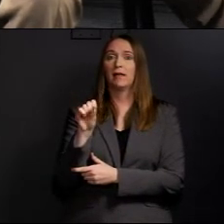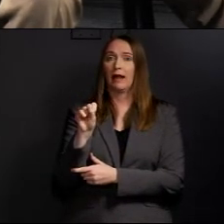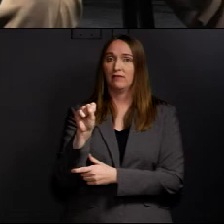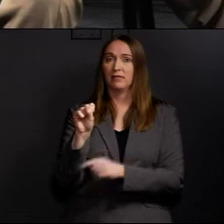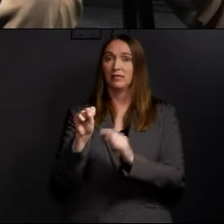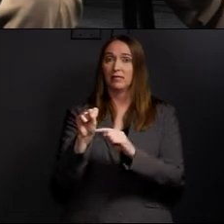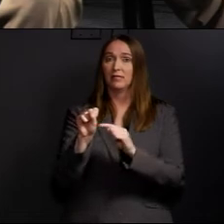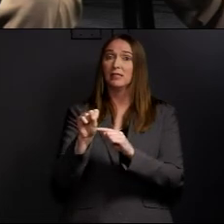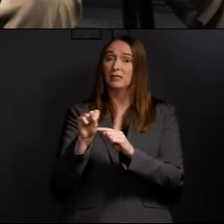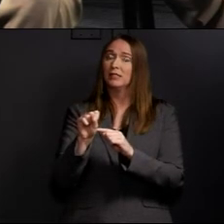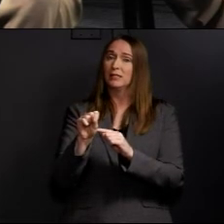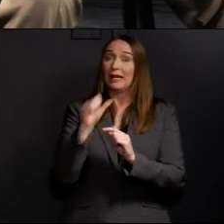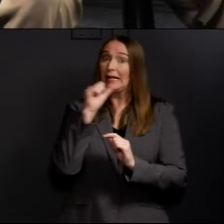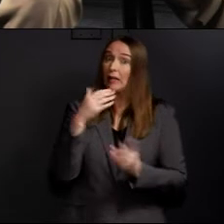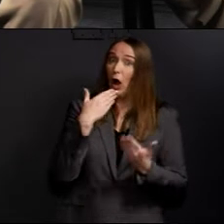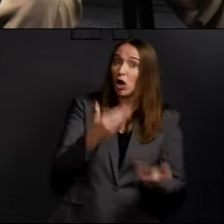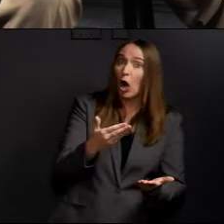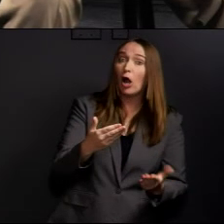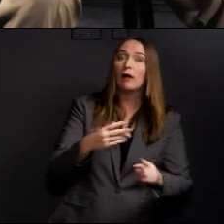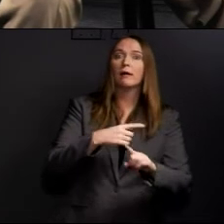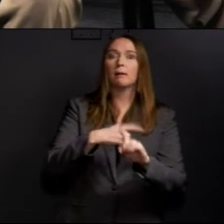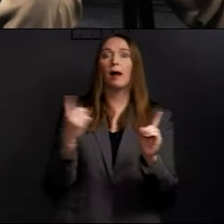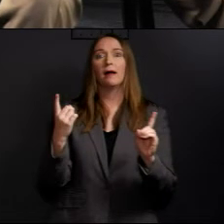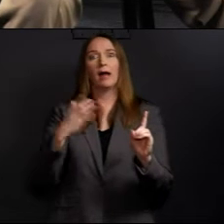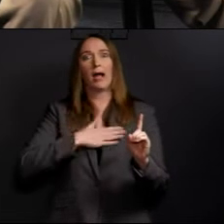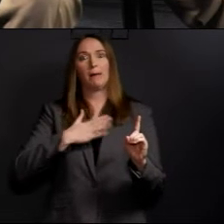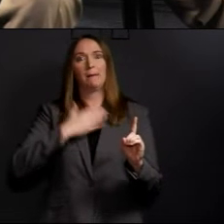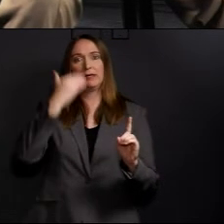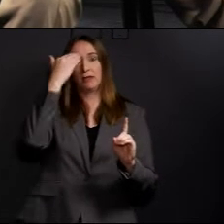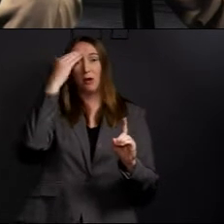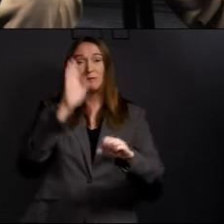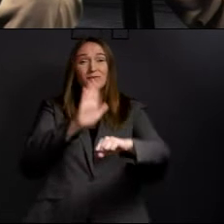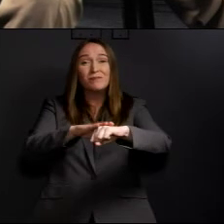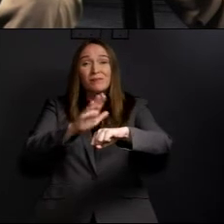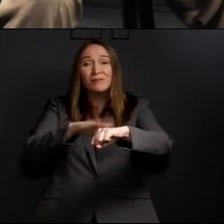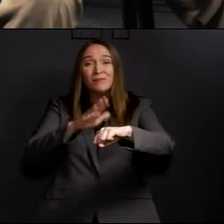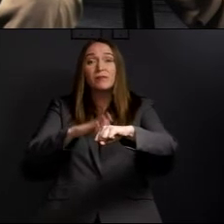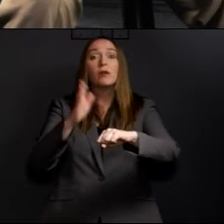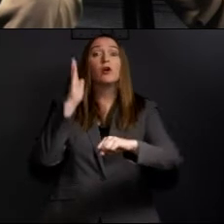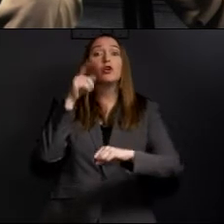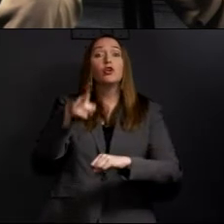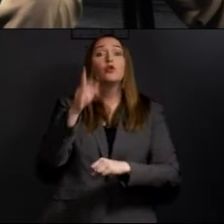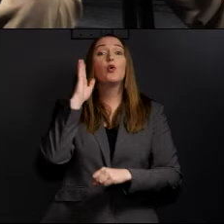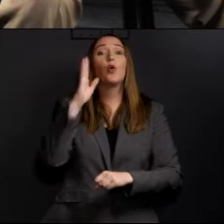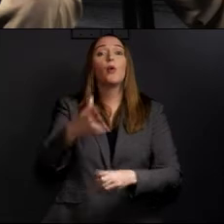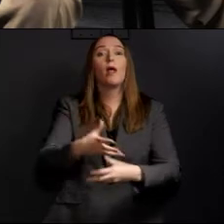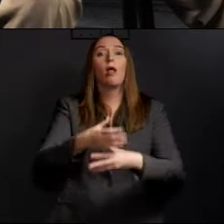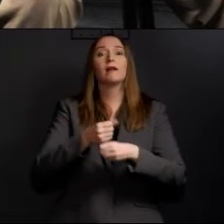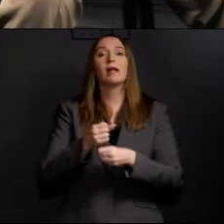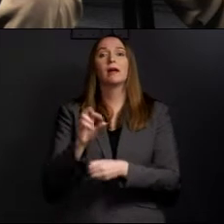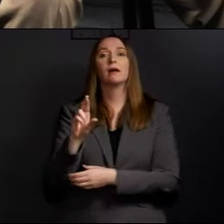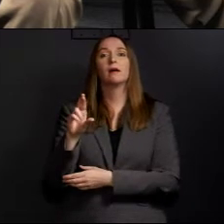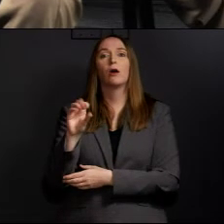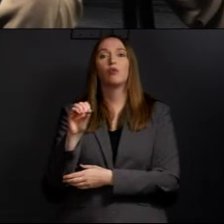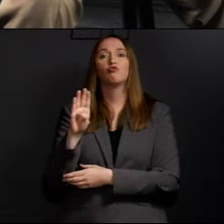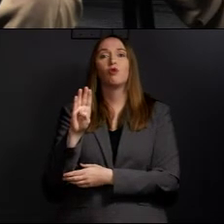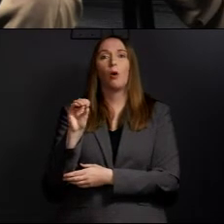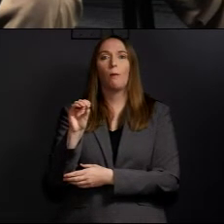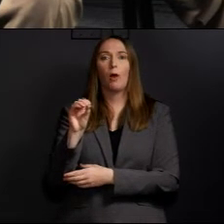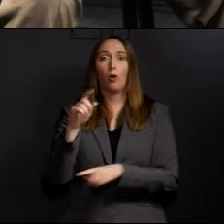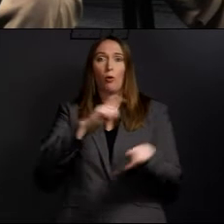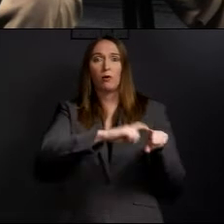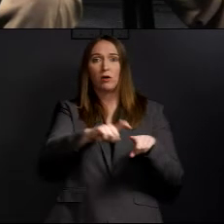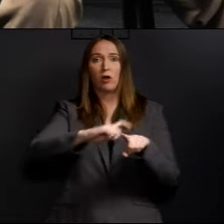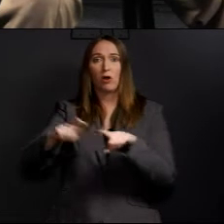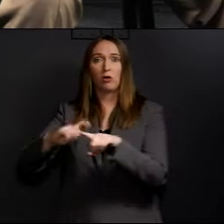situations. There is going to be a citywide robocall that will be taking place soon. There will also be a call going out to neighborhoods